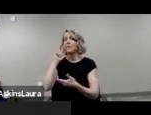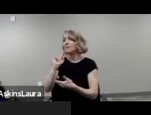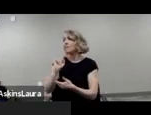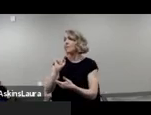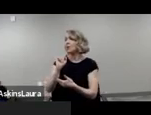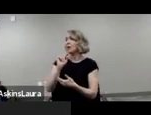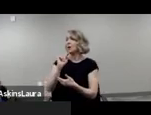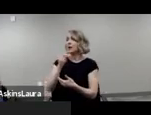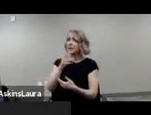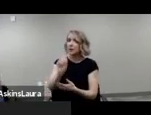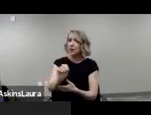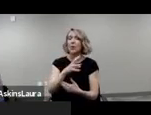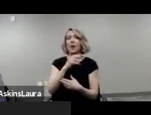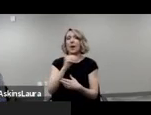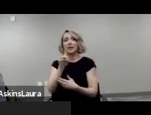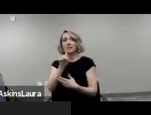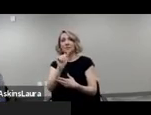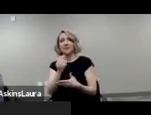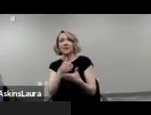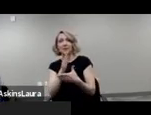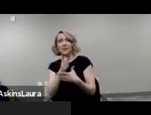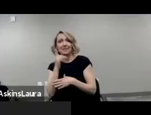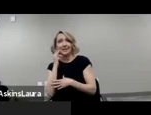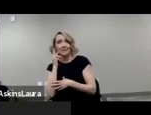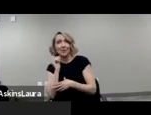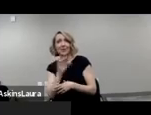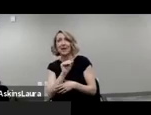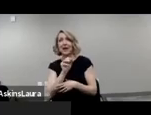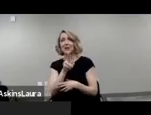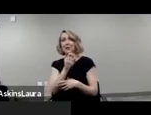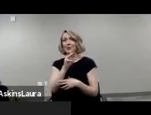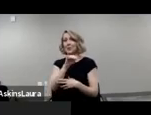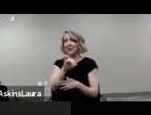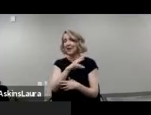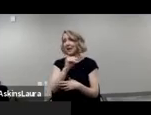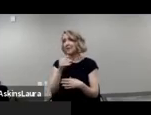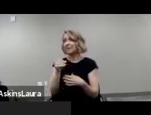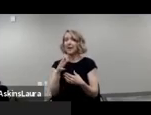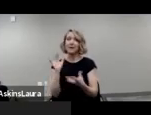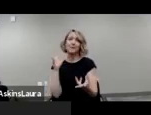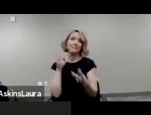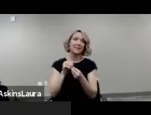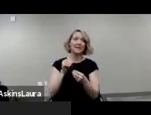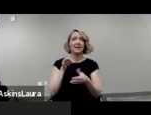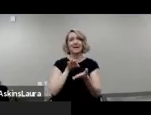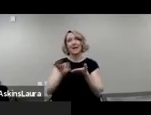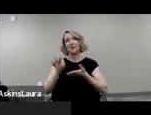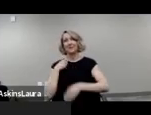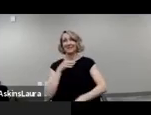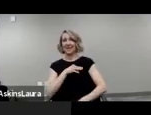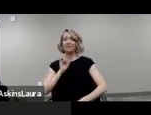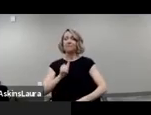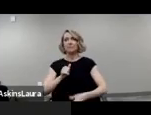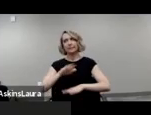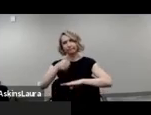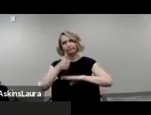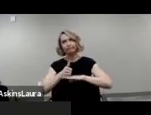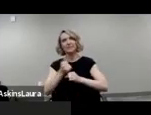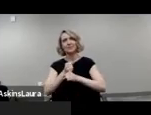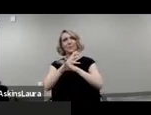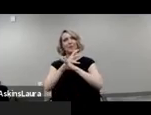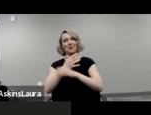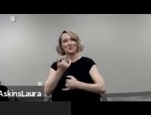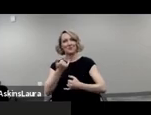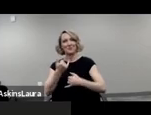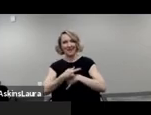Sewing and Disability Rights California, as well as you, me, and the Complete Count staff who have made today's webinar possible. Um, it's been